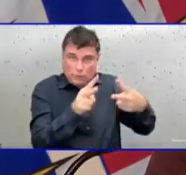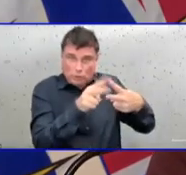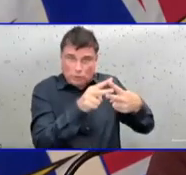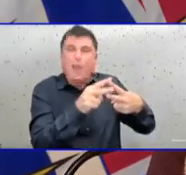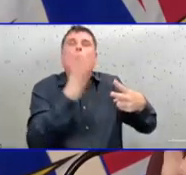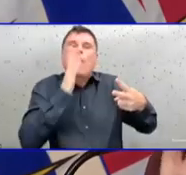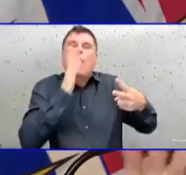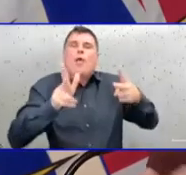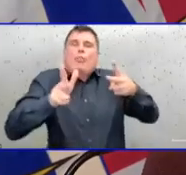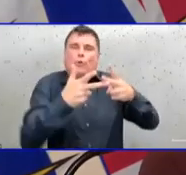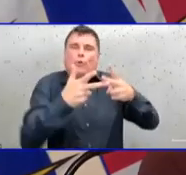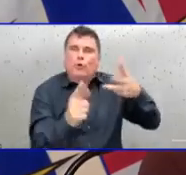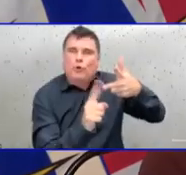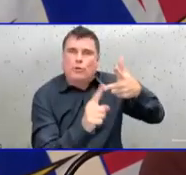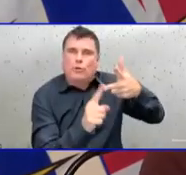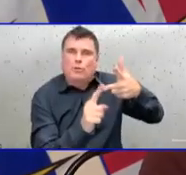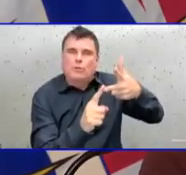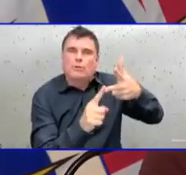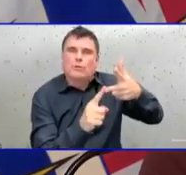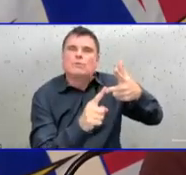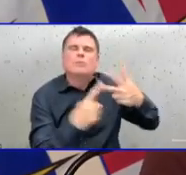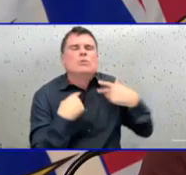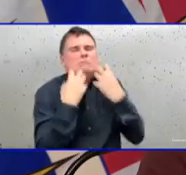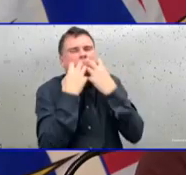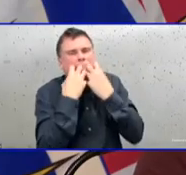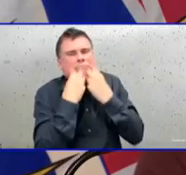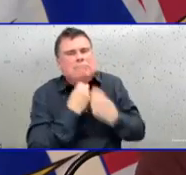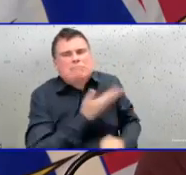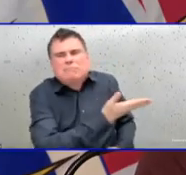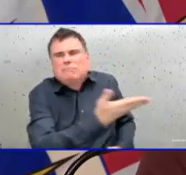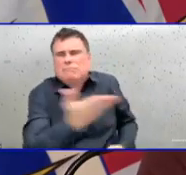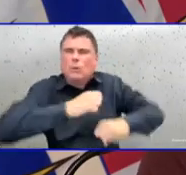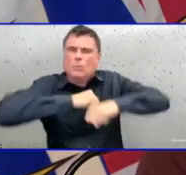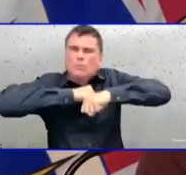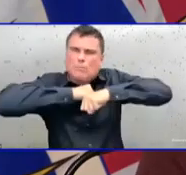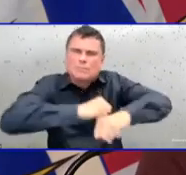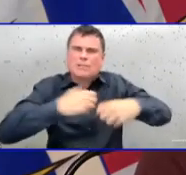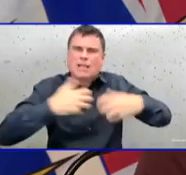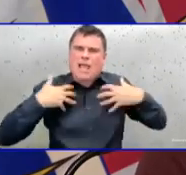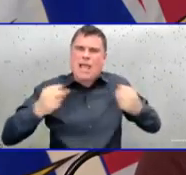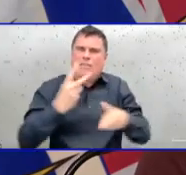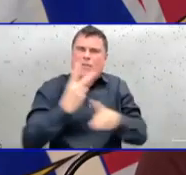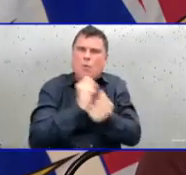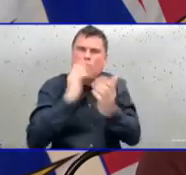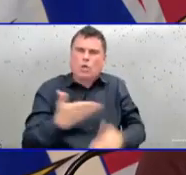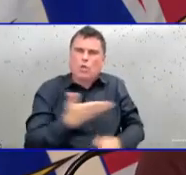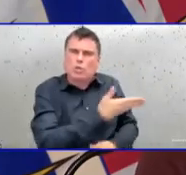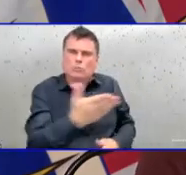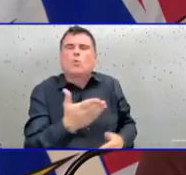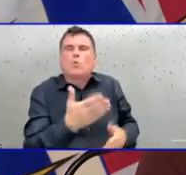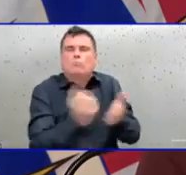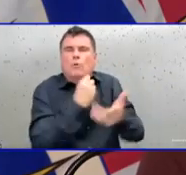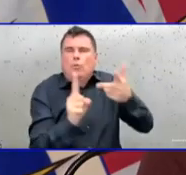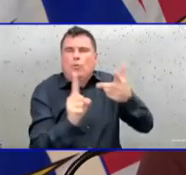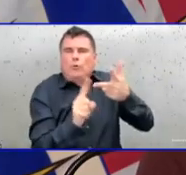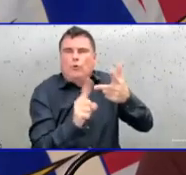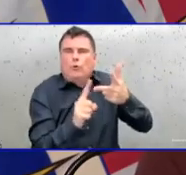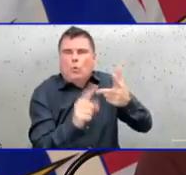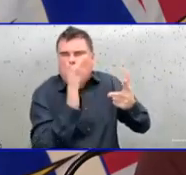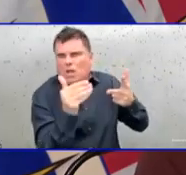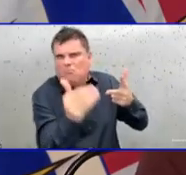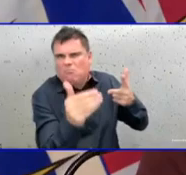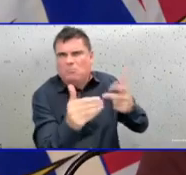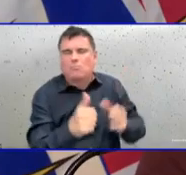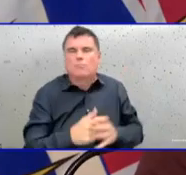illness, because it can be so disruptive to our system. And while the north is continues to be more severely impacted